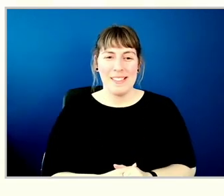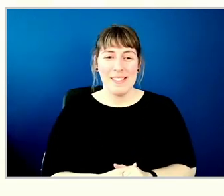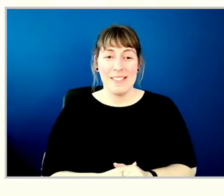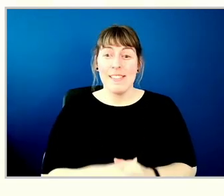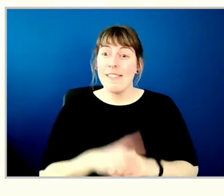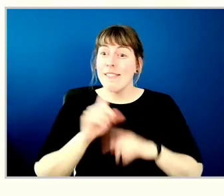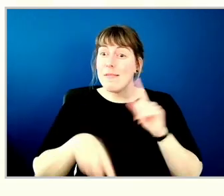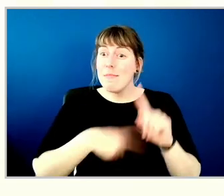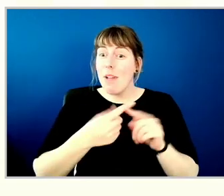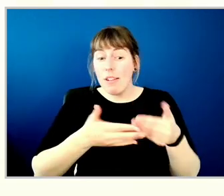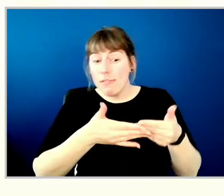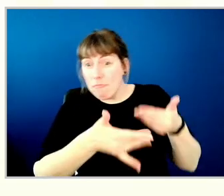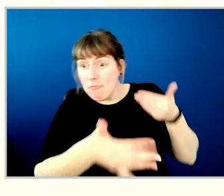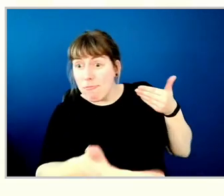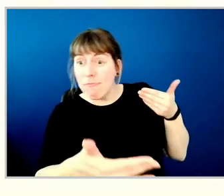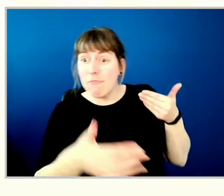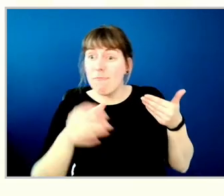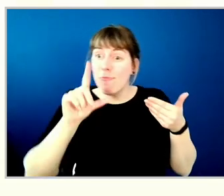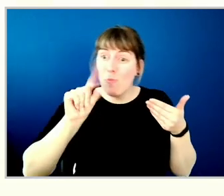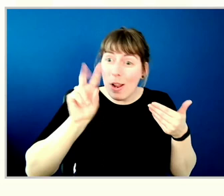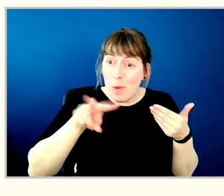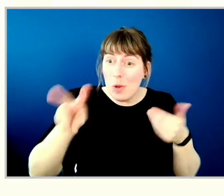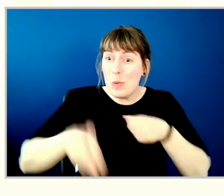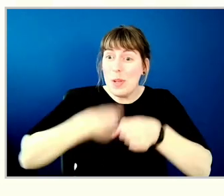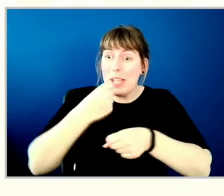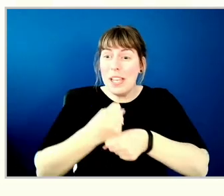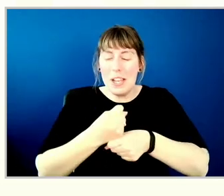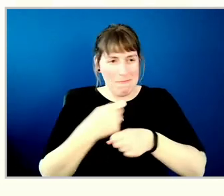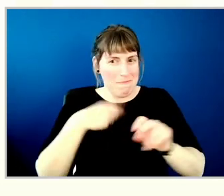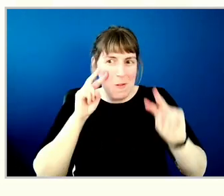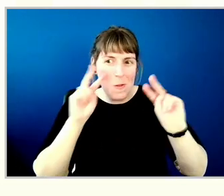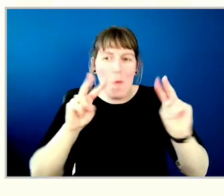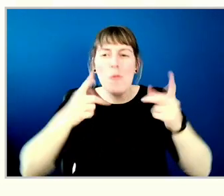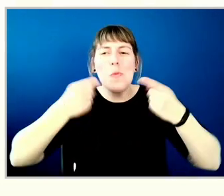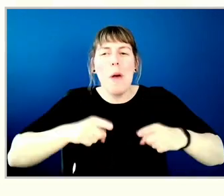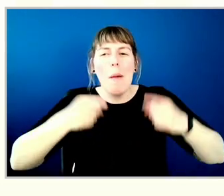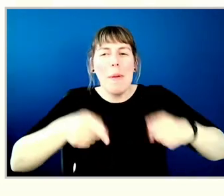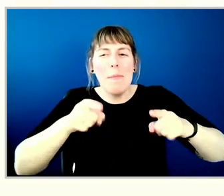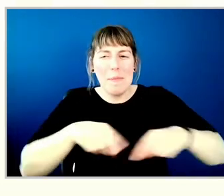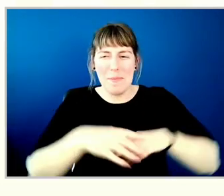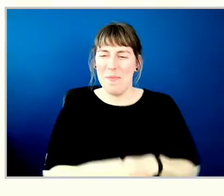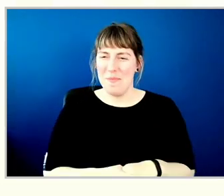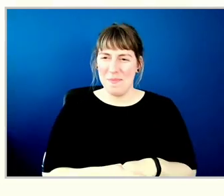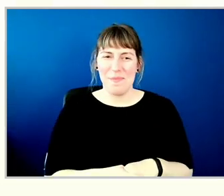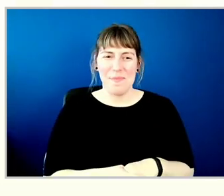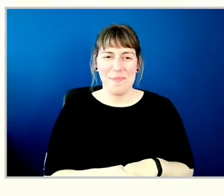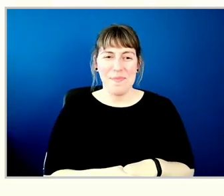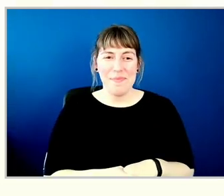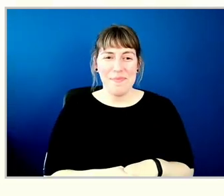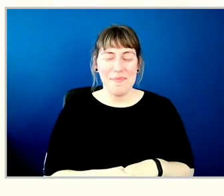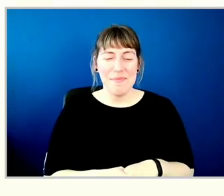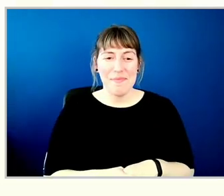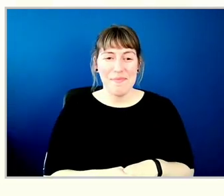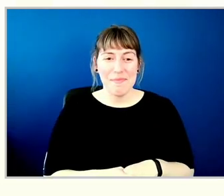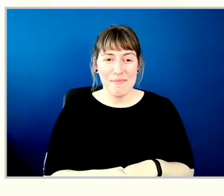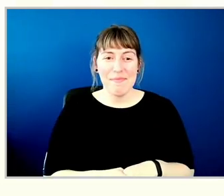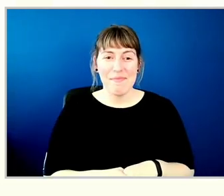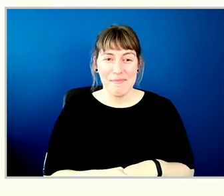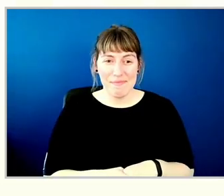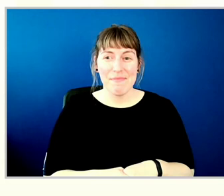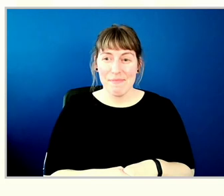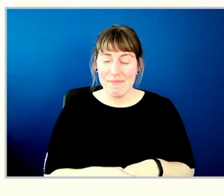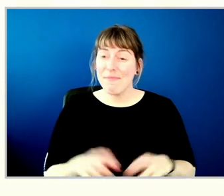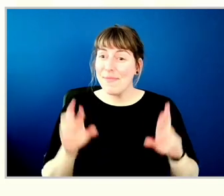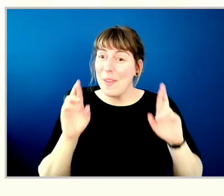to come in the 2022 year. And I hope that you're influencing how